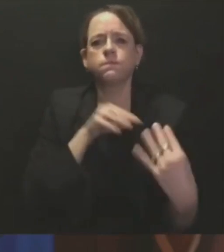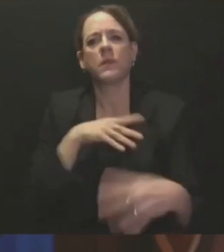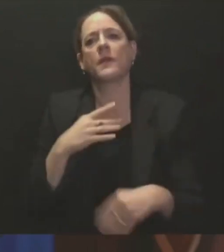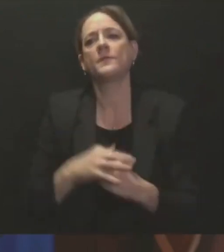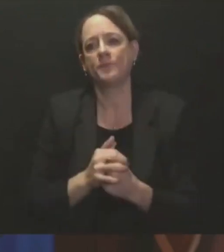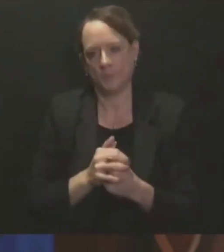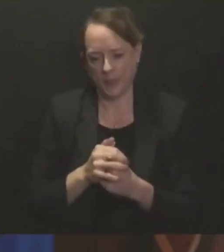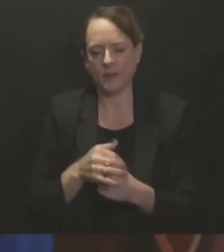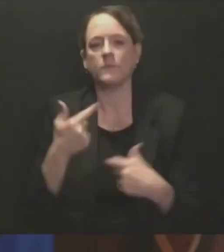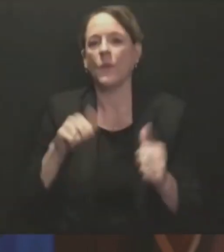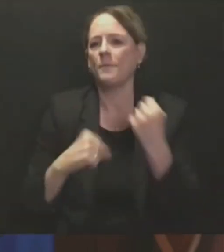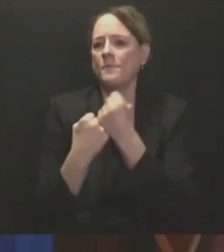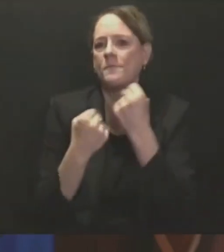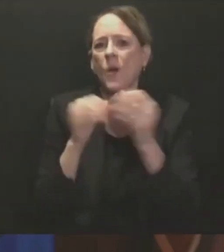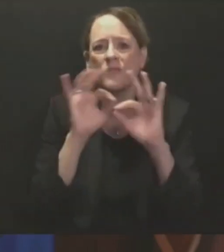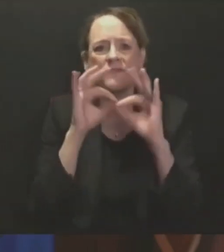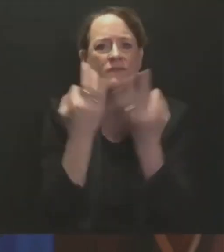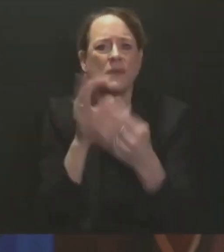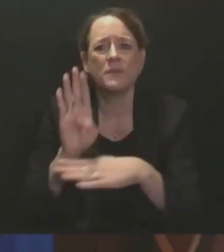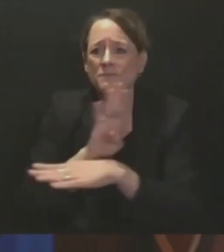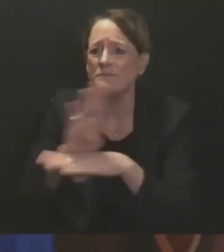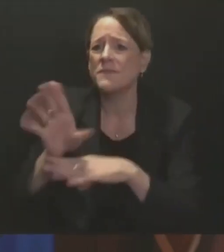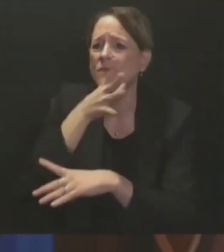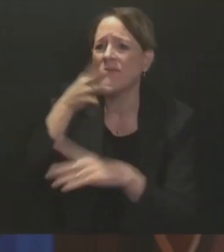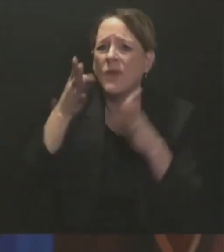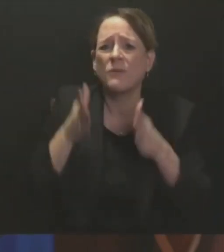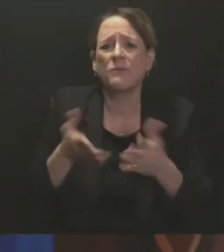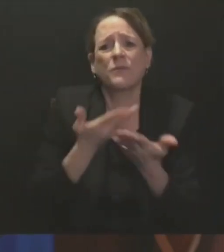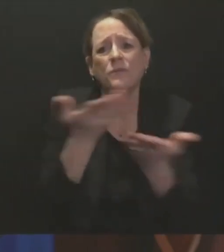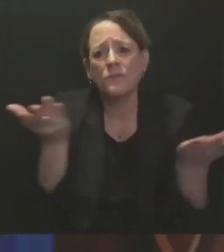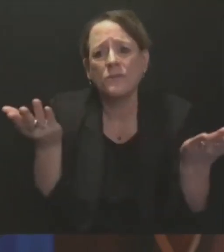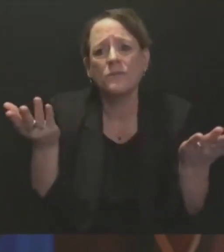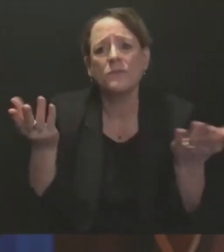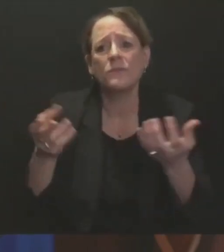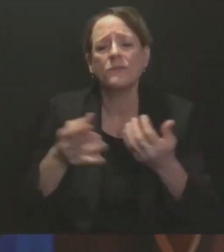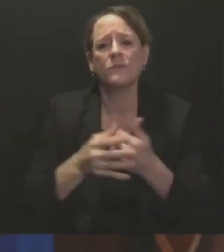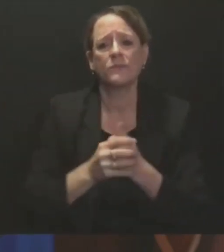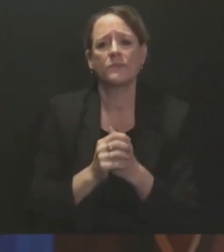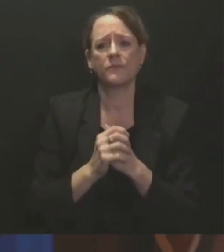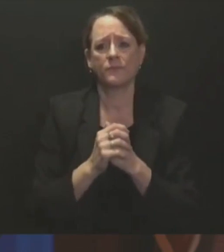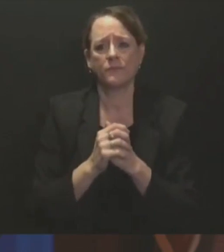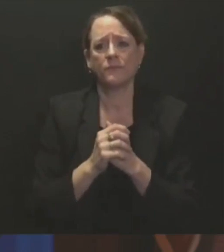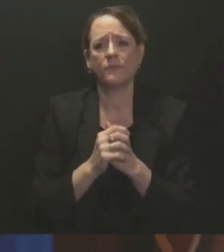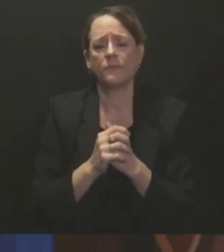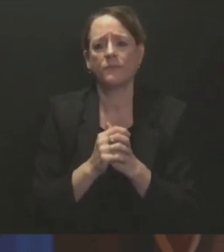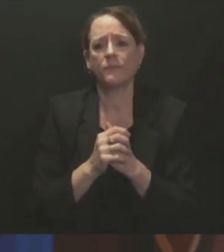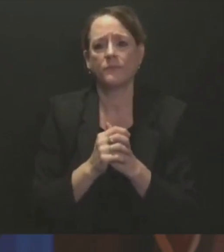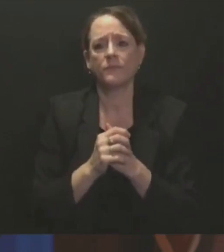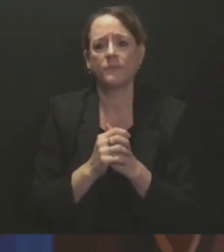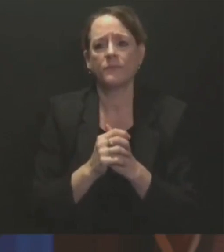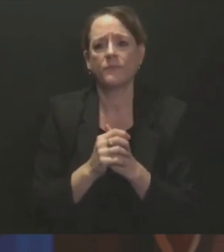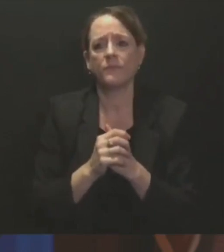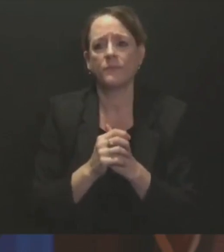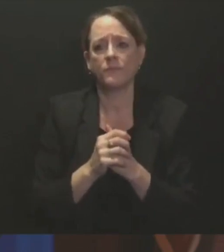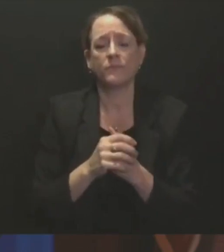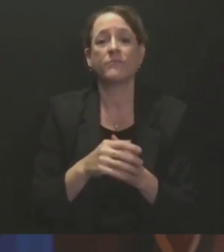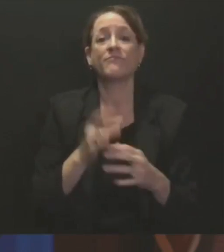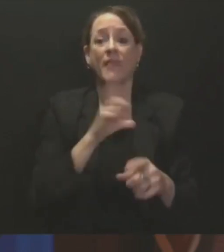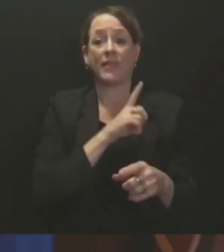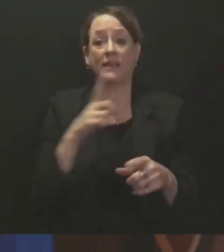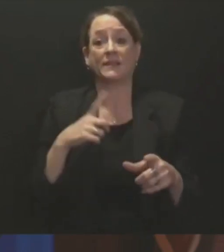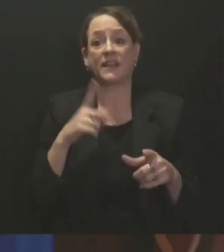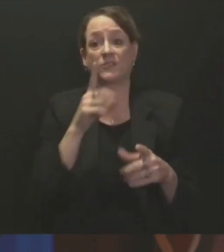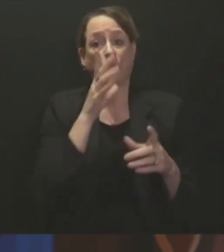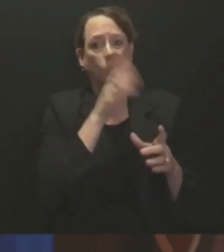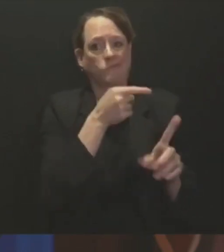days, I'll be announcing a package of COVID-19 legislation that should be passed quickly to make sure we have the resources